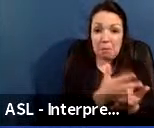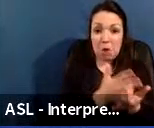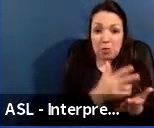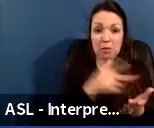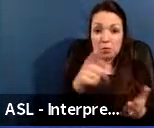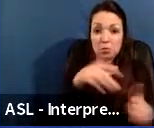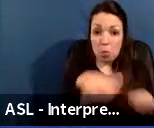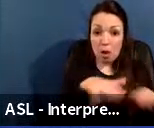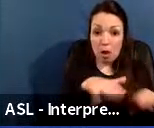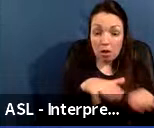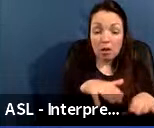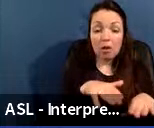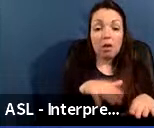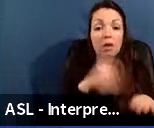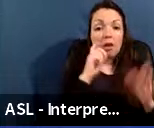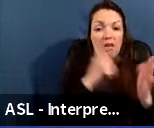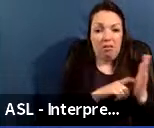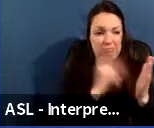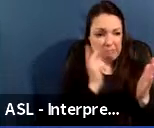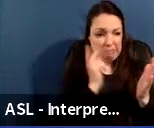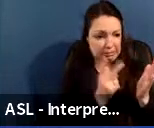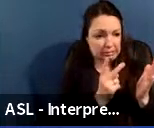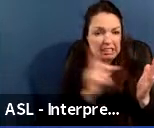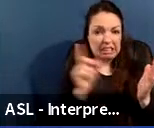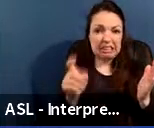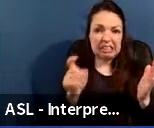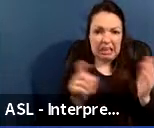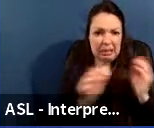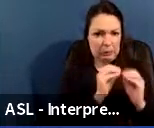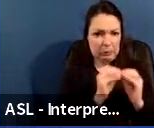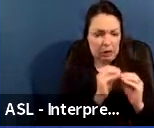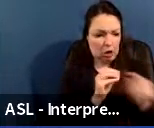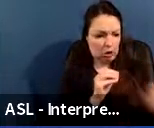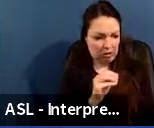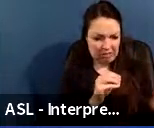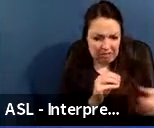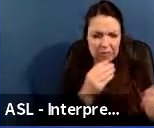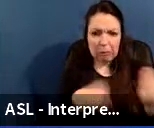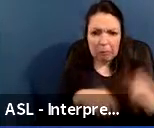seen the need for repairs or replacements.